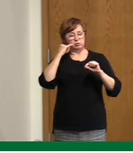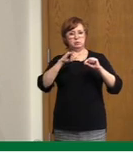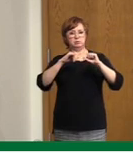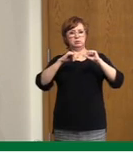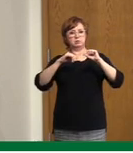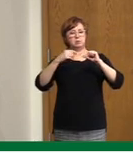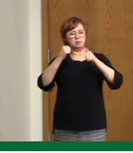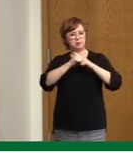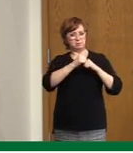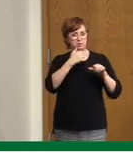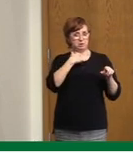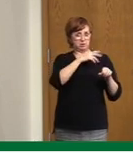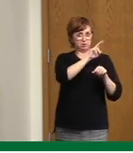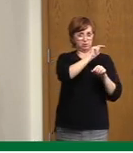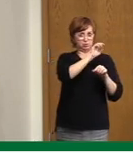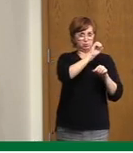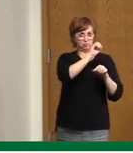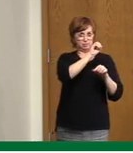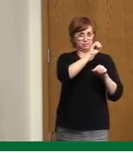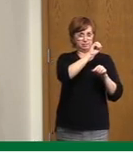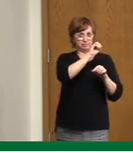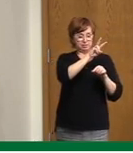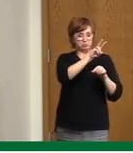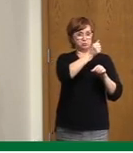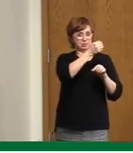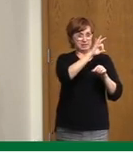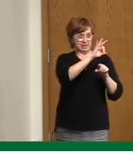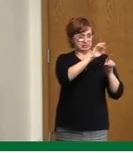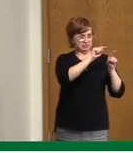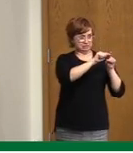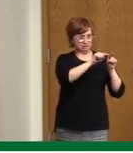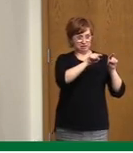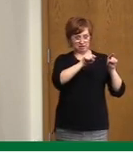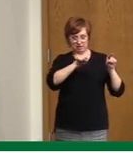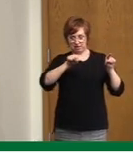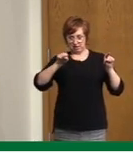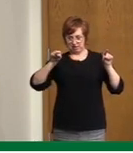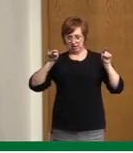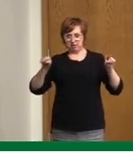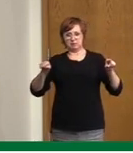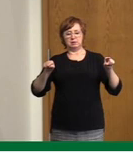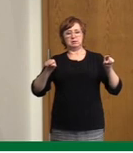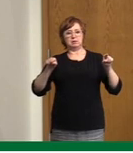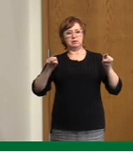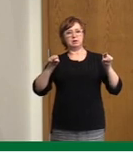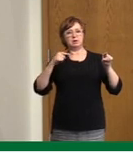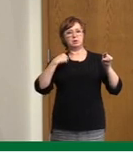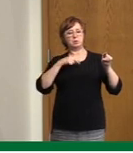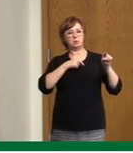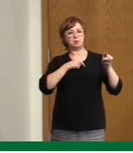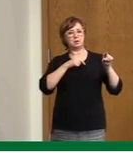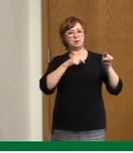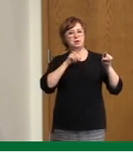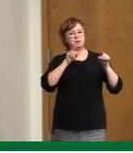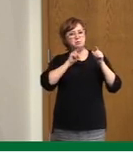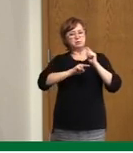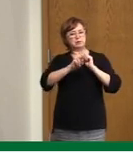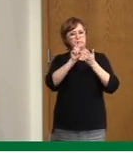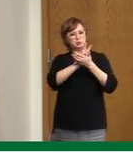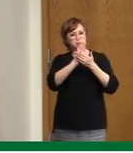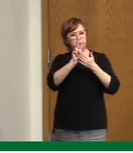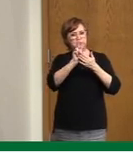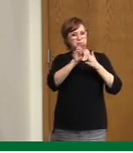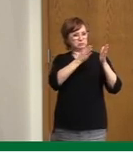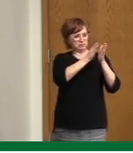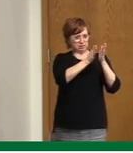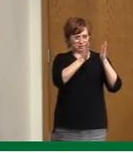19th. In a week or two, I'll be able to present the impact of the orders on November 27th. But this shows that if you all comply with the orders, we